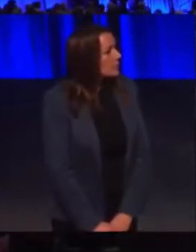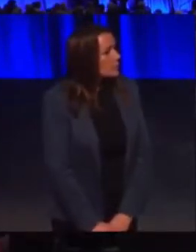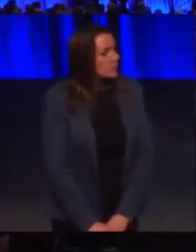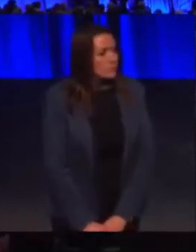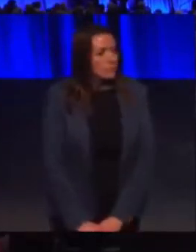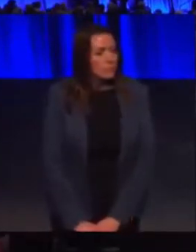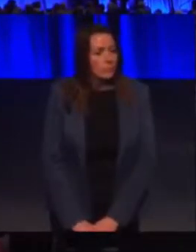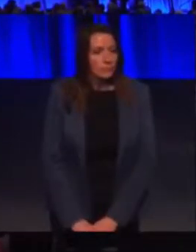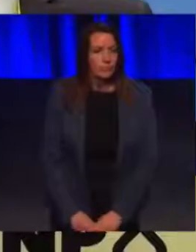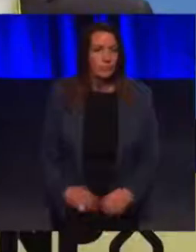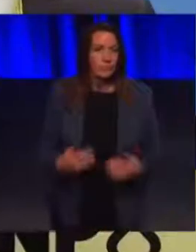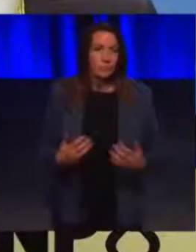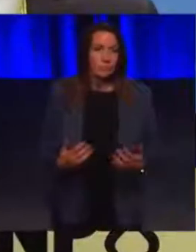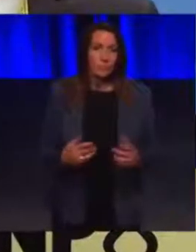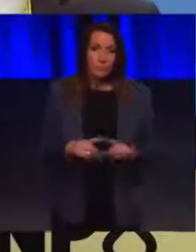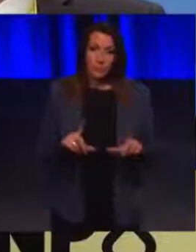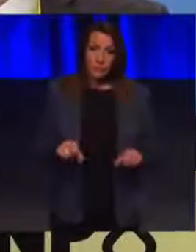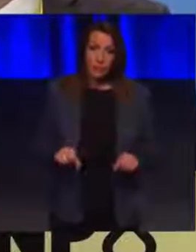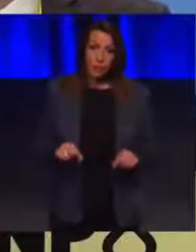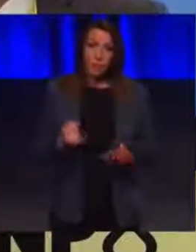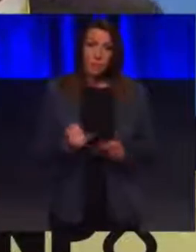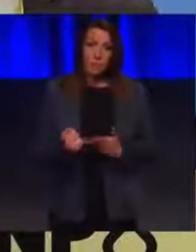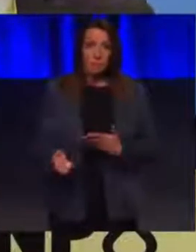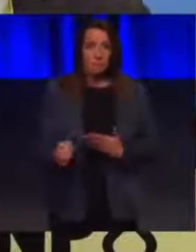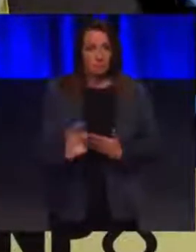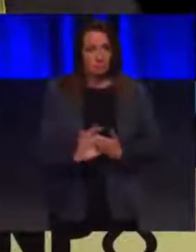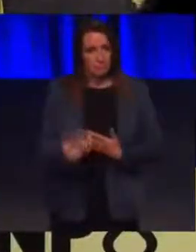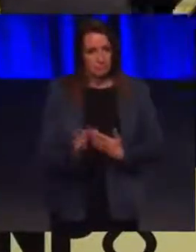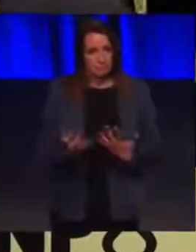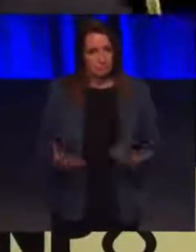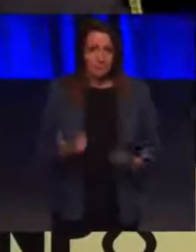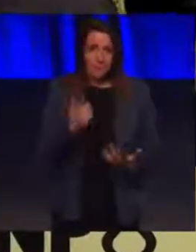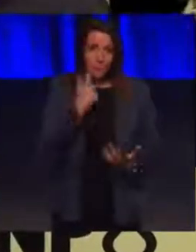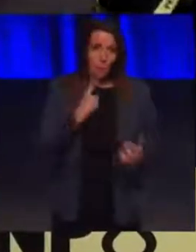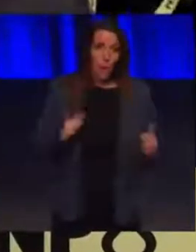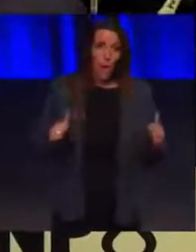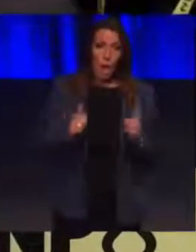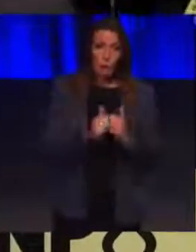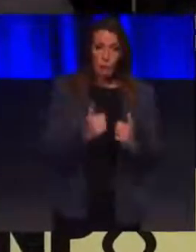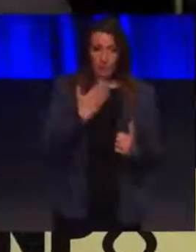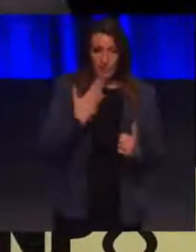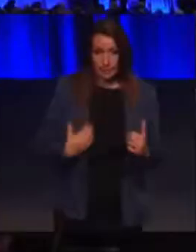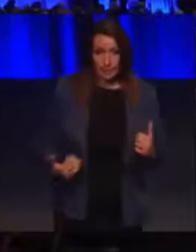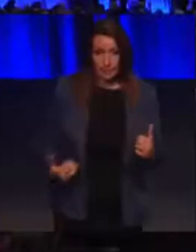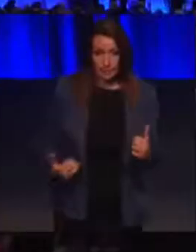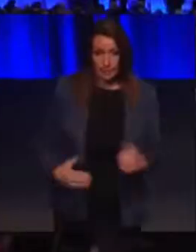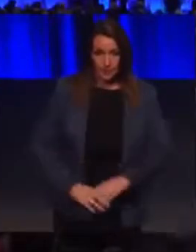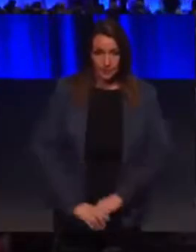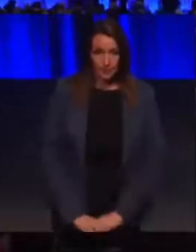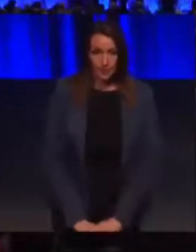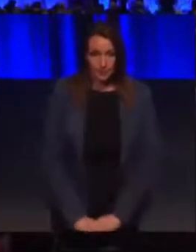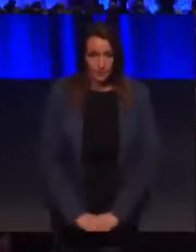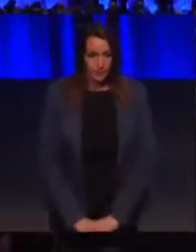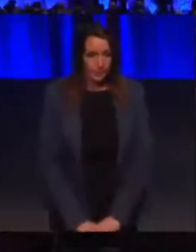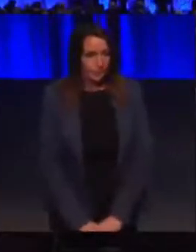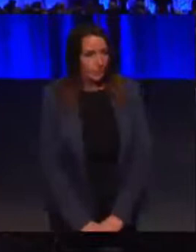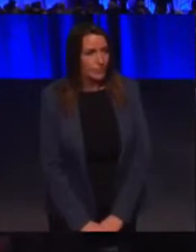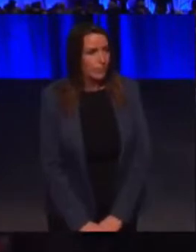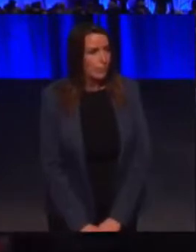A conference that are no cards in against in this resolution. Can we agree it by a claim? you.